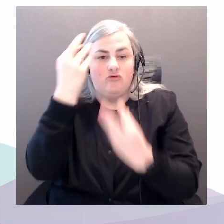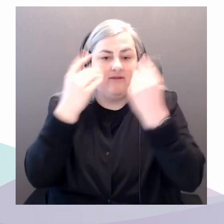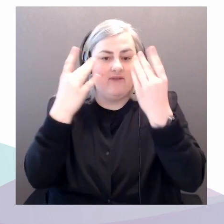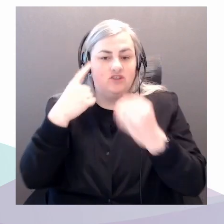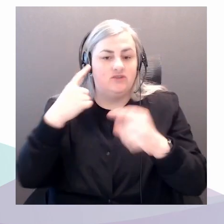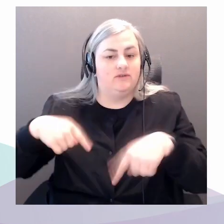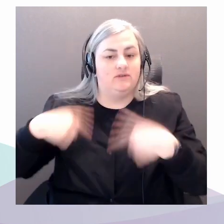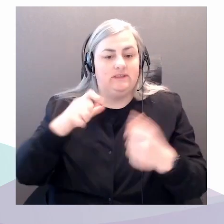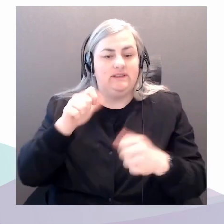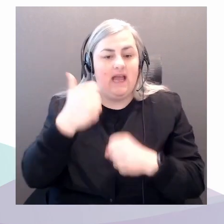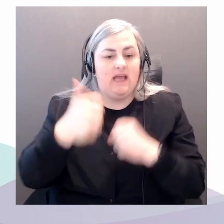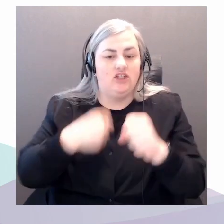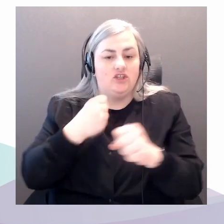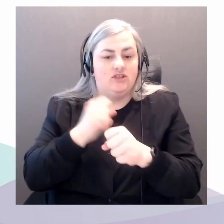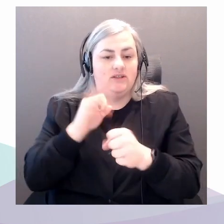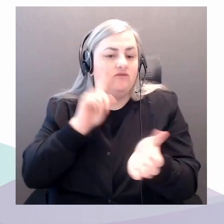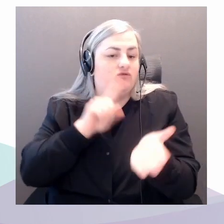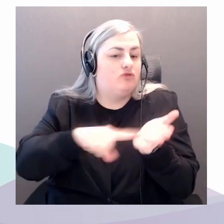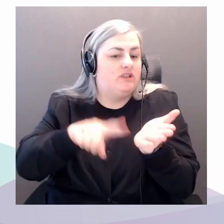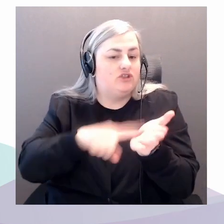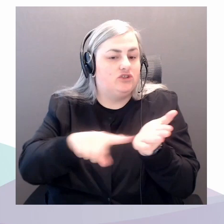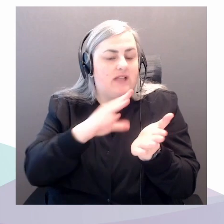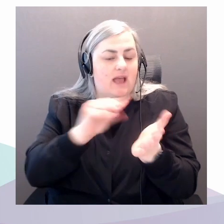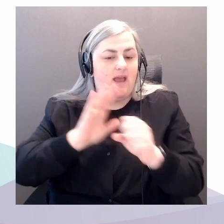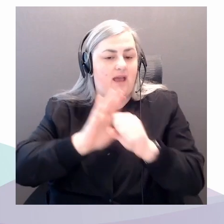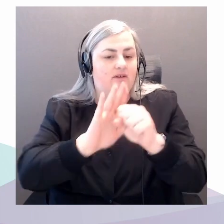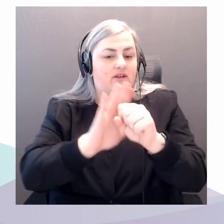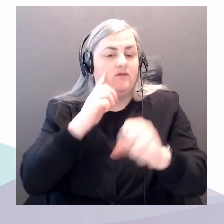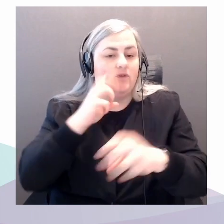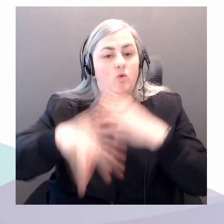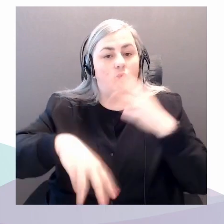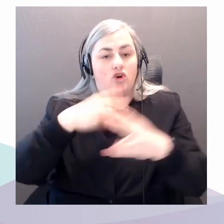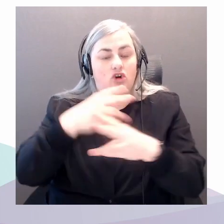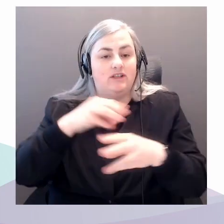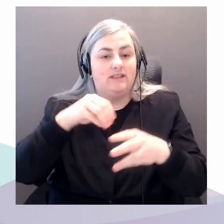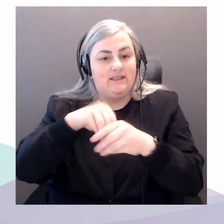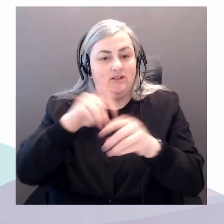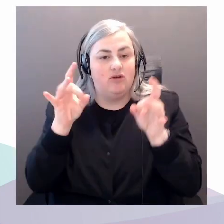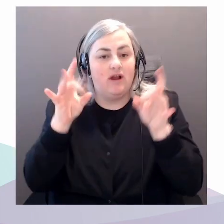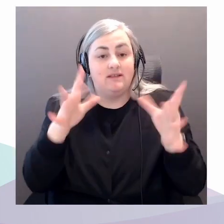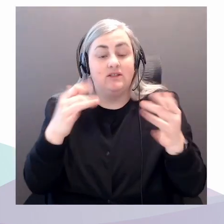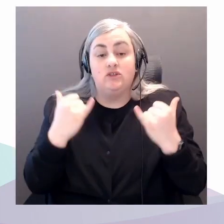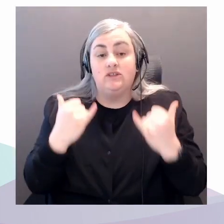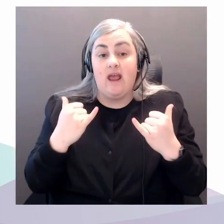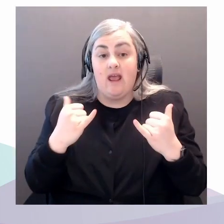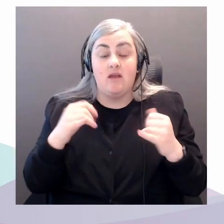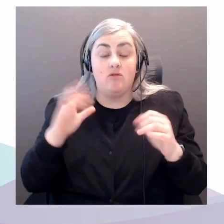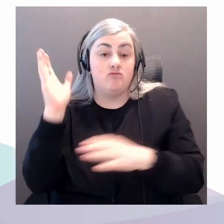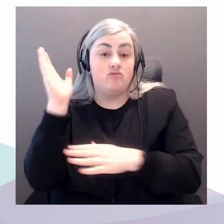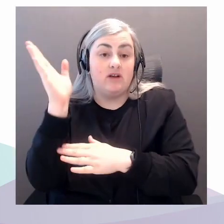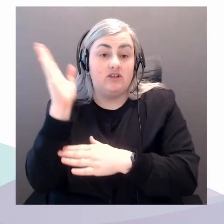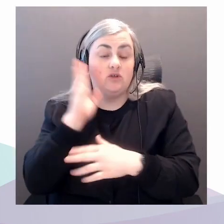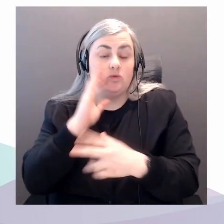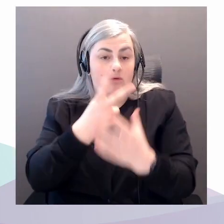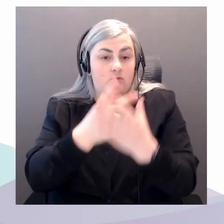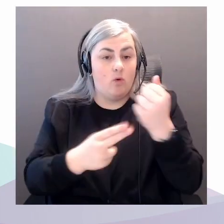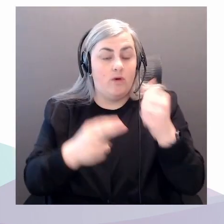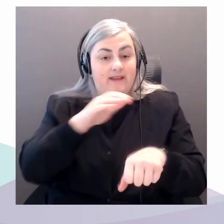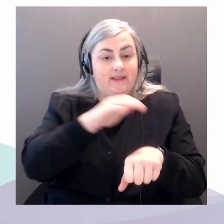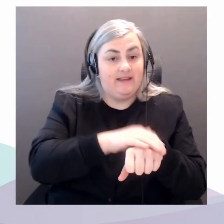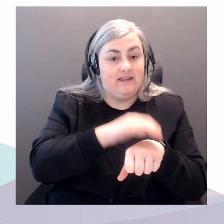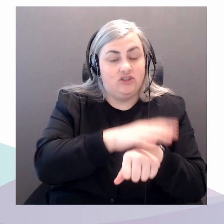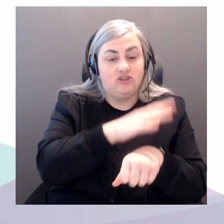Today's event will take place in English and American Sign Language ASL. We have also included